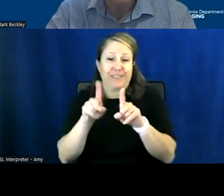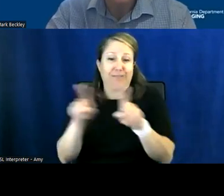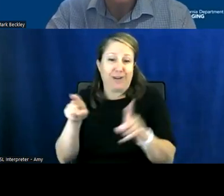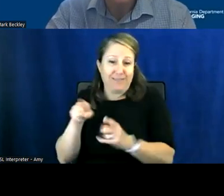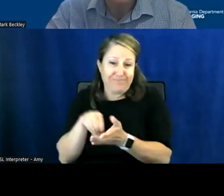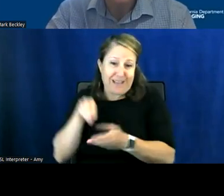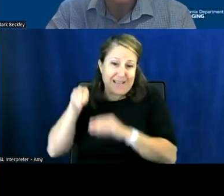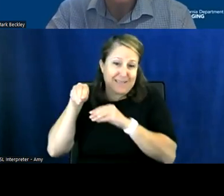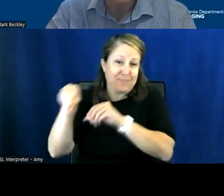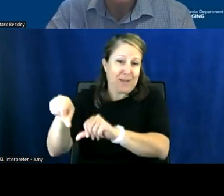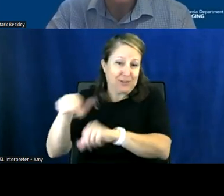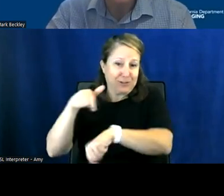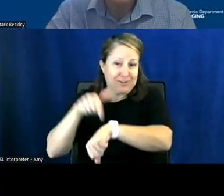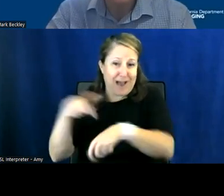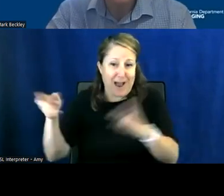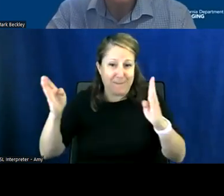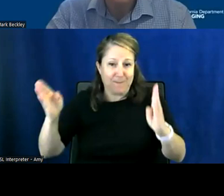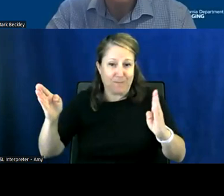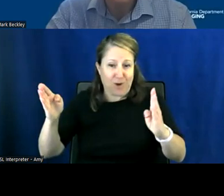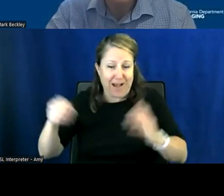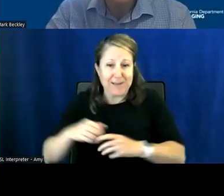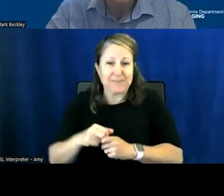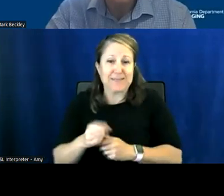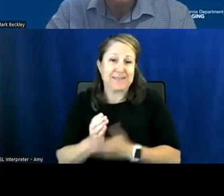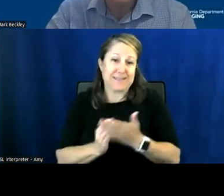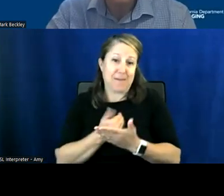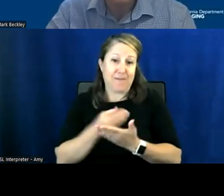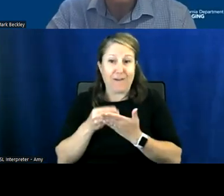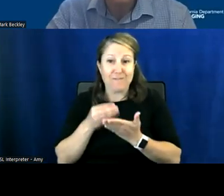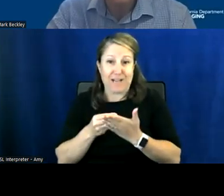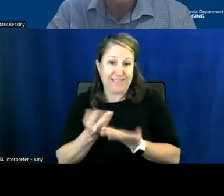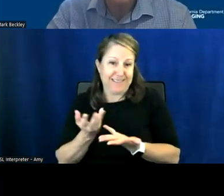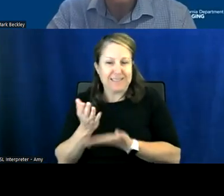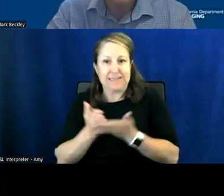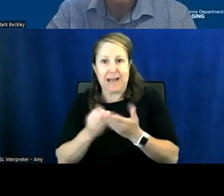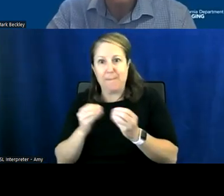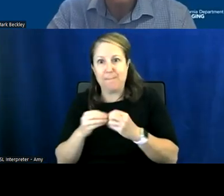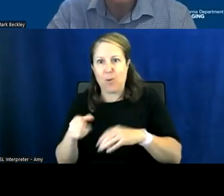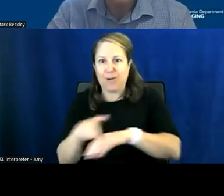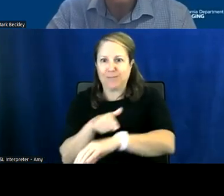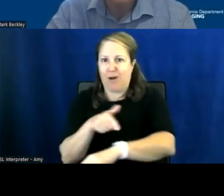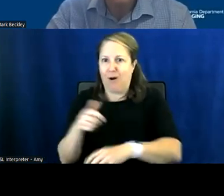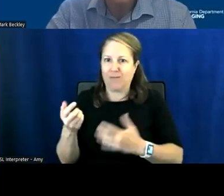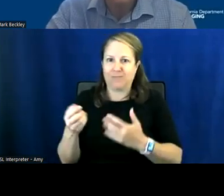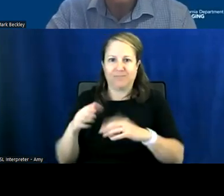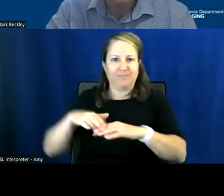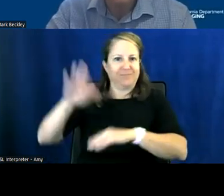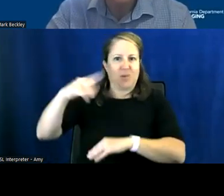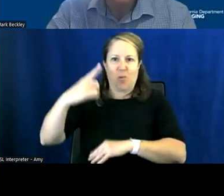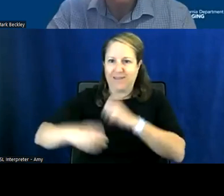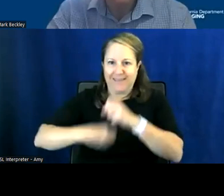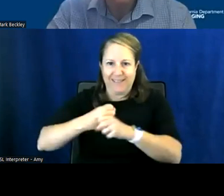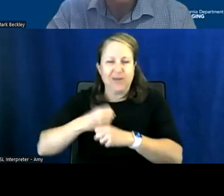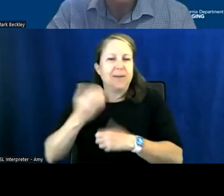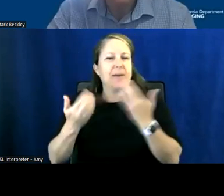periods and time frames on some of our time limited funding that are longer than 12 months so it they may have some